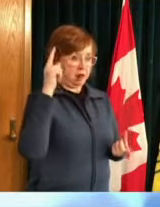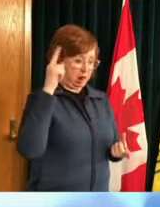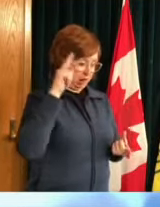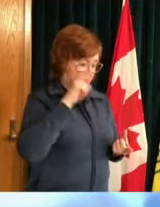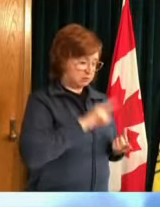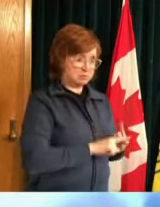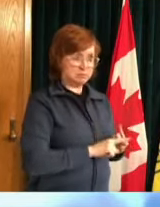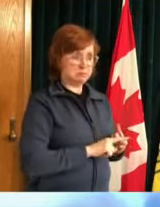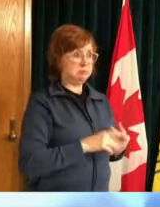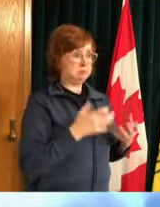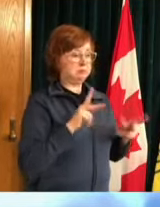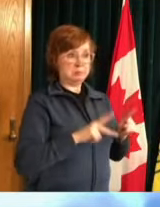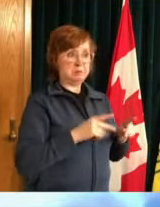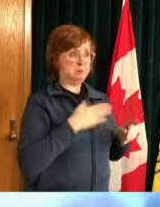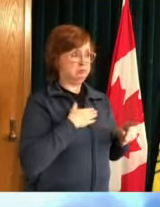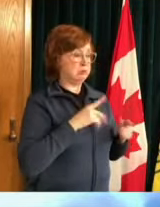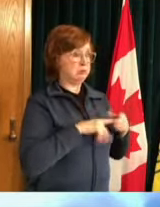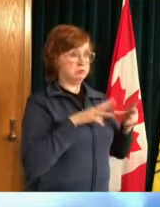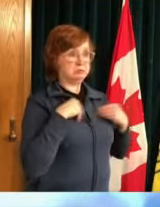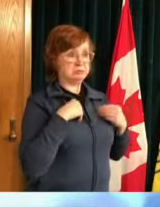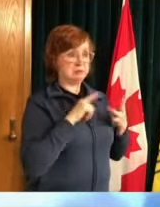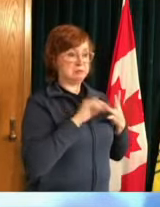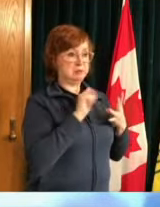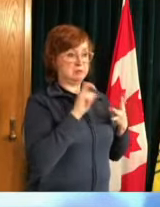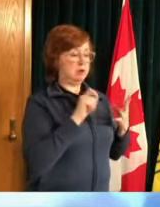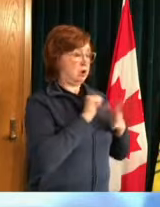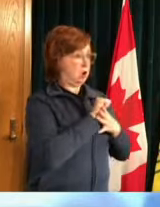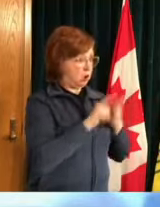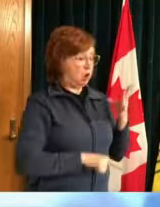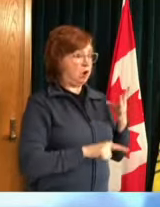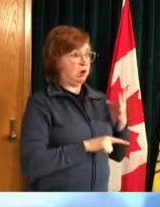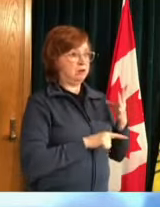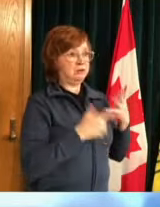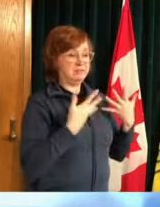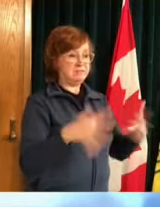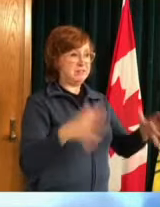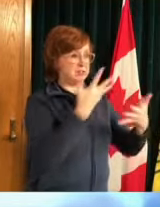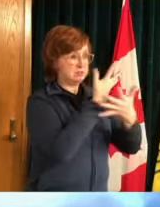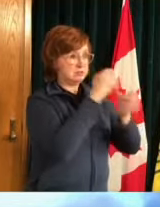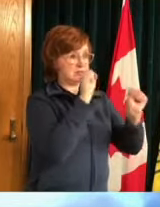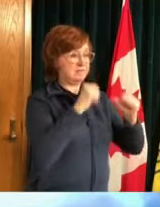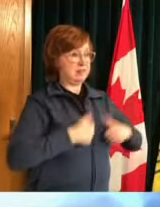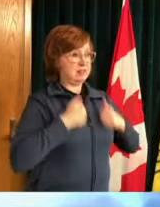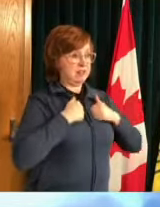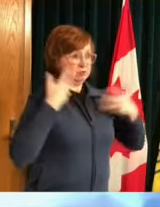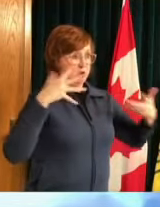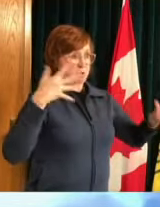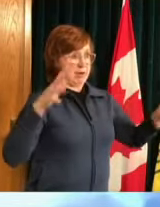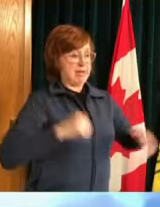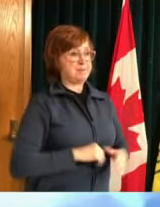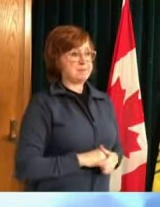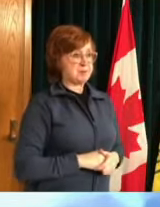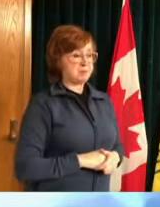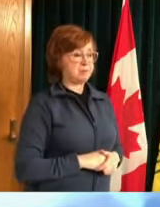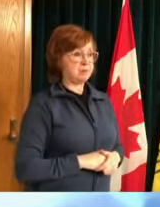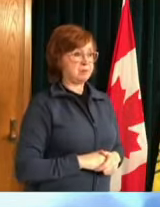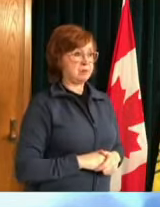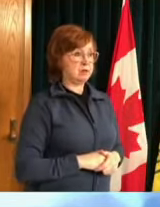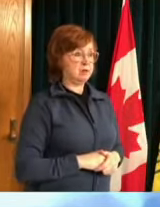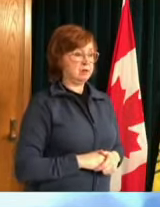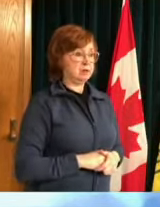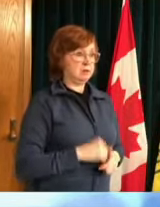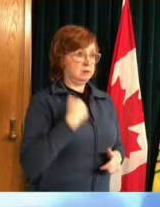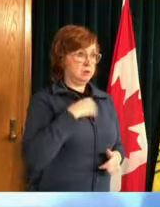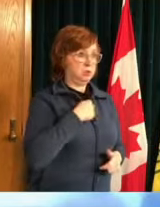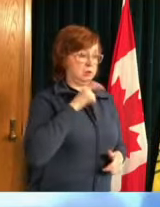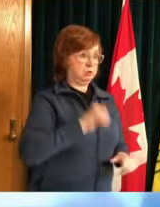including astrazeneca have saved lives so i think none of us should be hesitant we should trust that health canada proves vaccines that are safe and